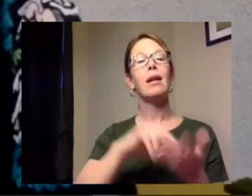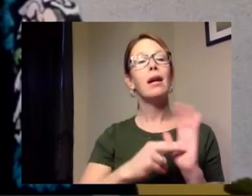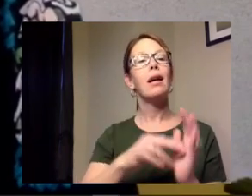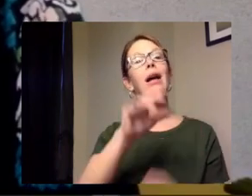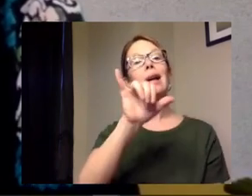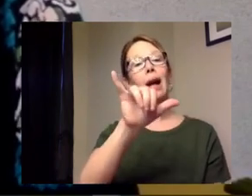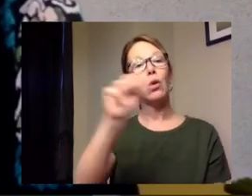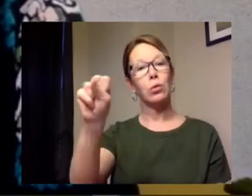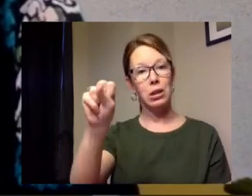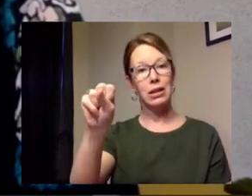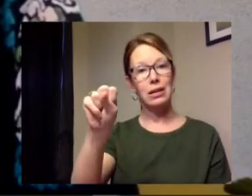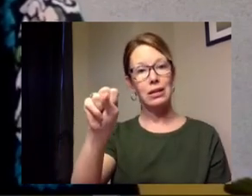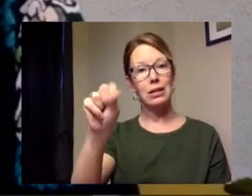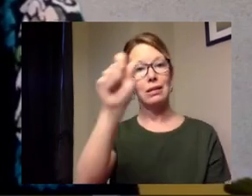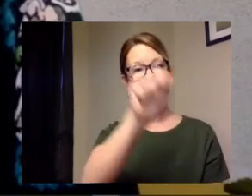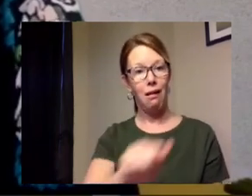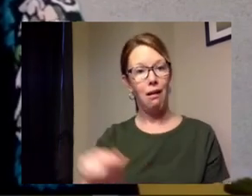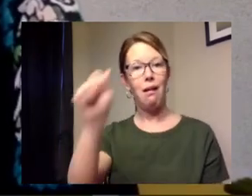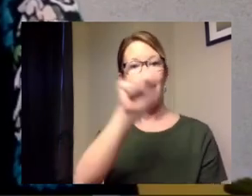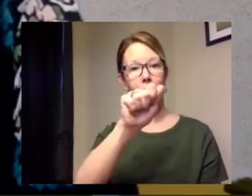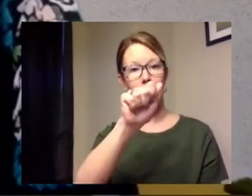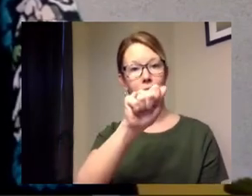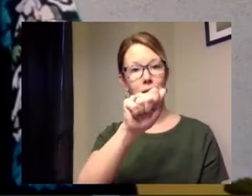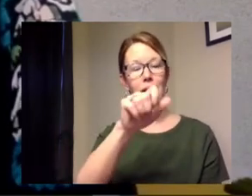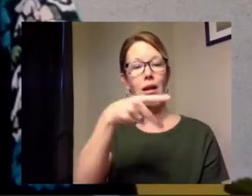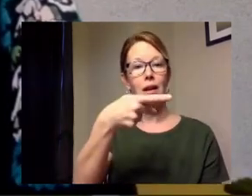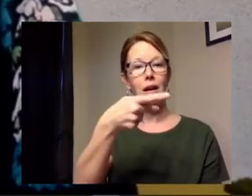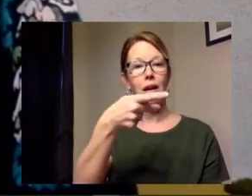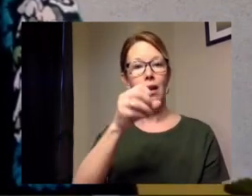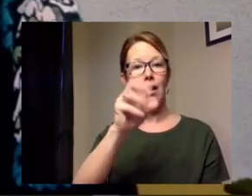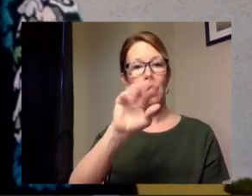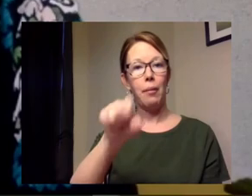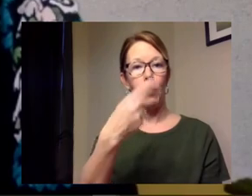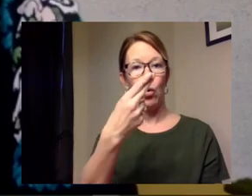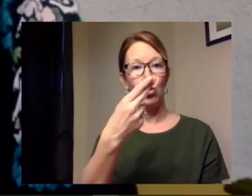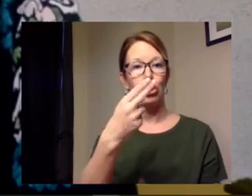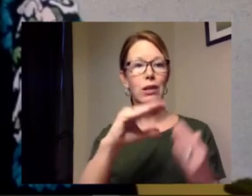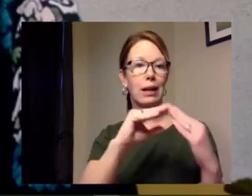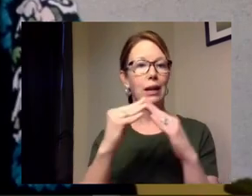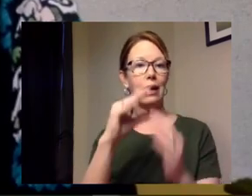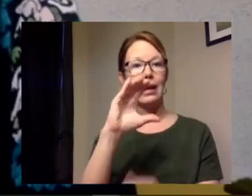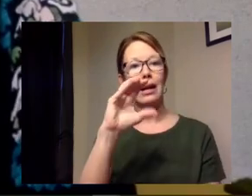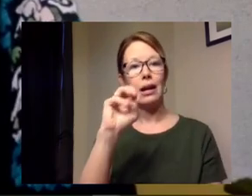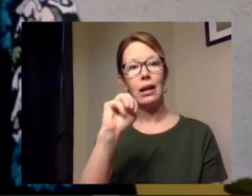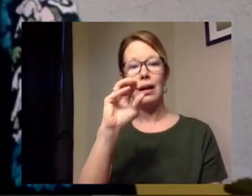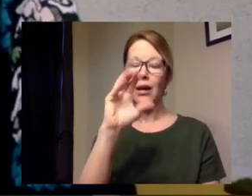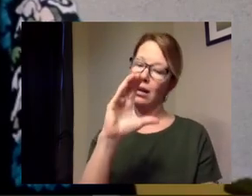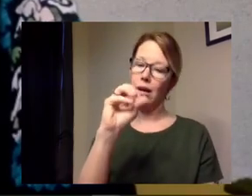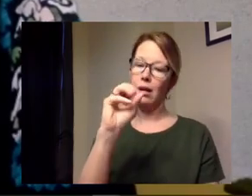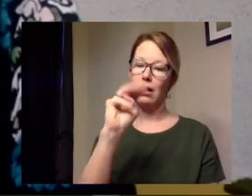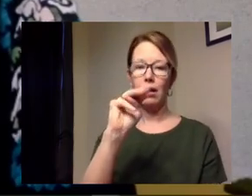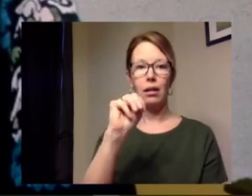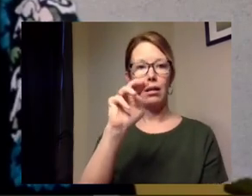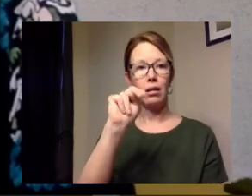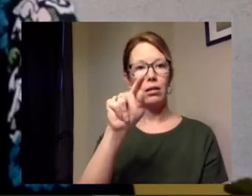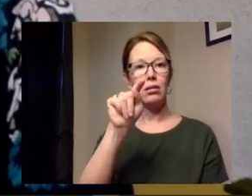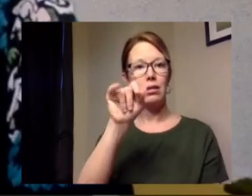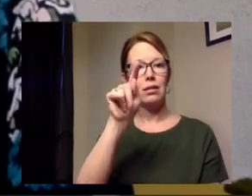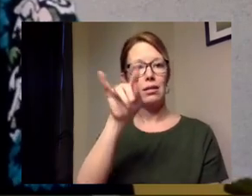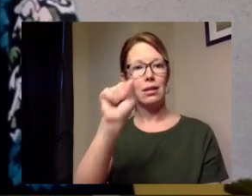at porch communities dot org dot o-r-g